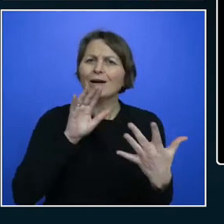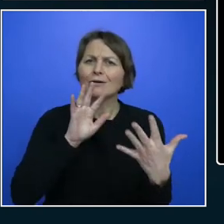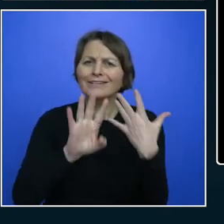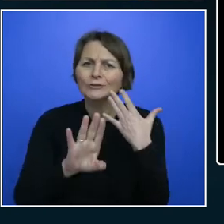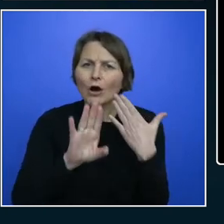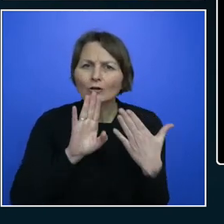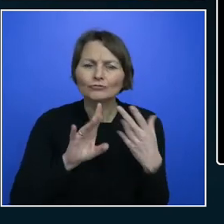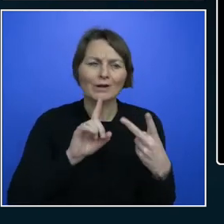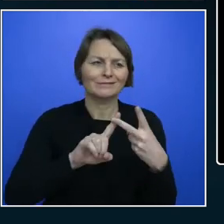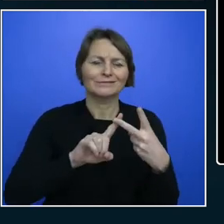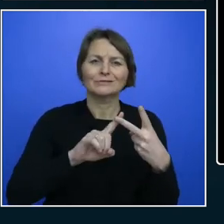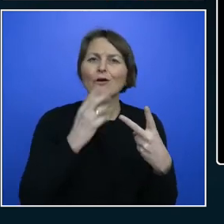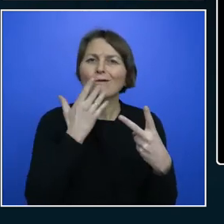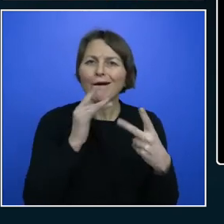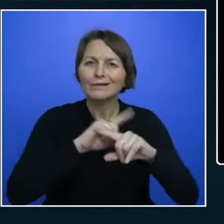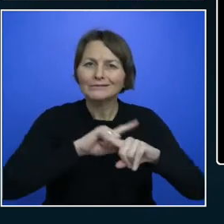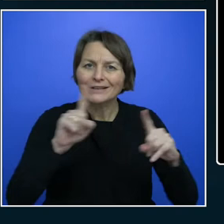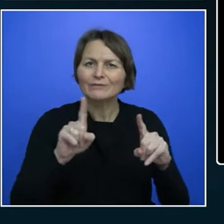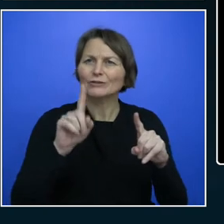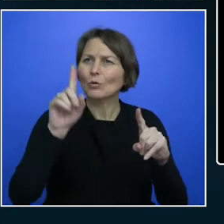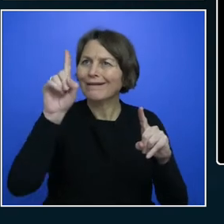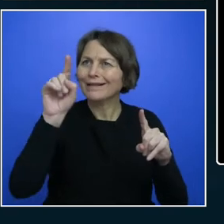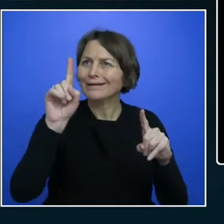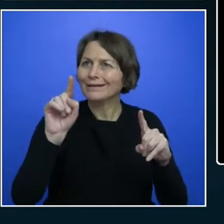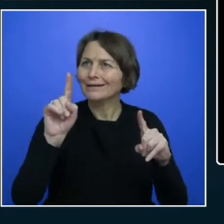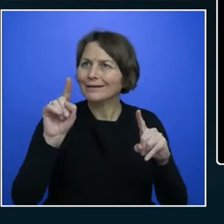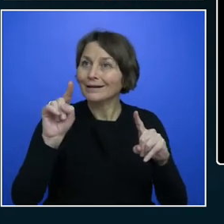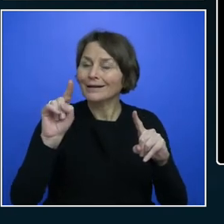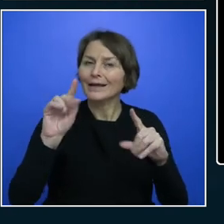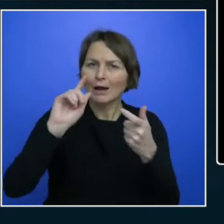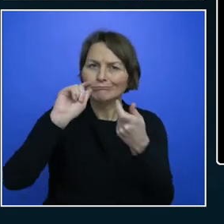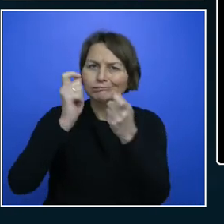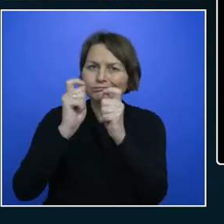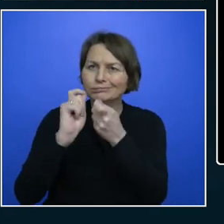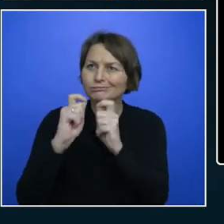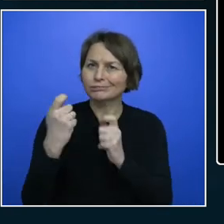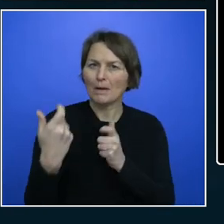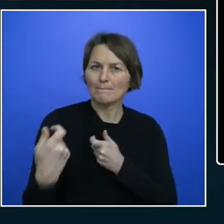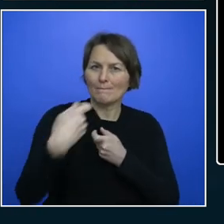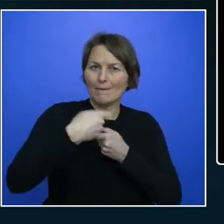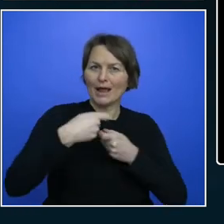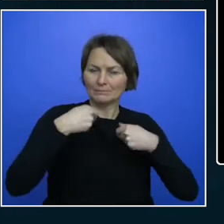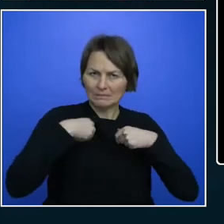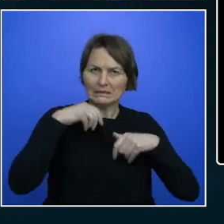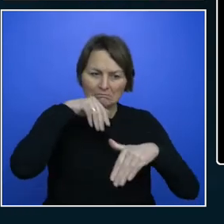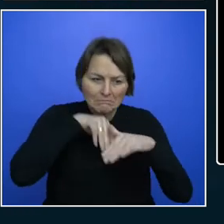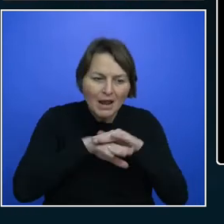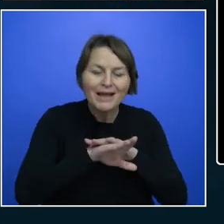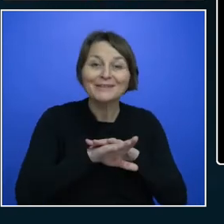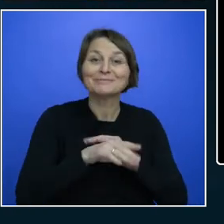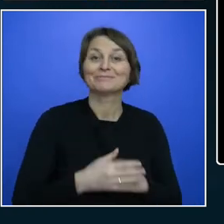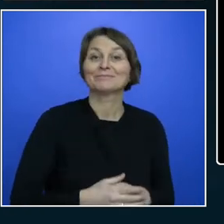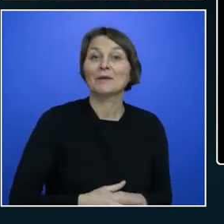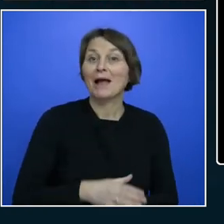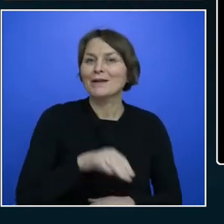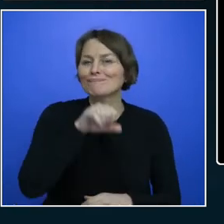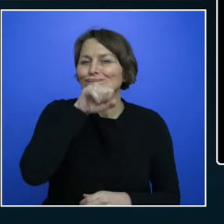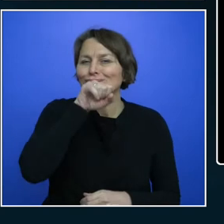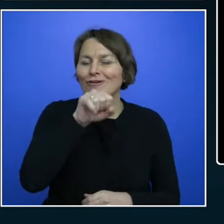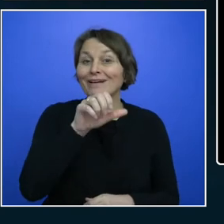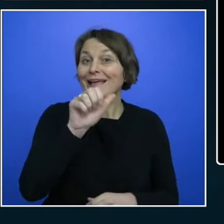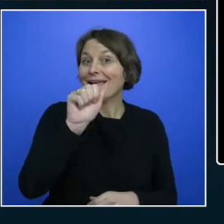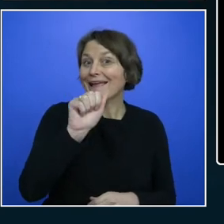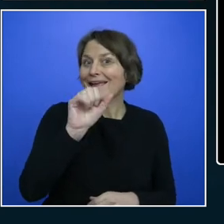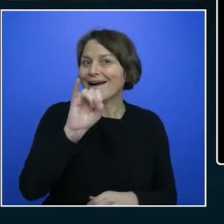-on, callback help, one-button access, and then right at the end, my favorite, AI adjustment. AI will become